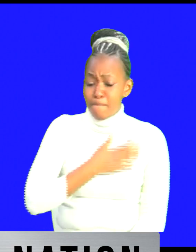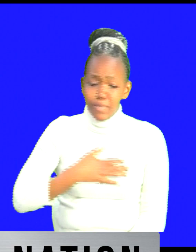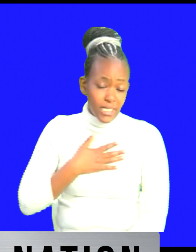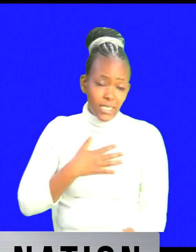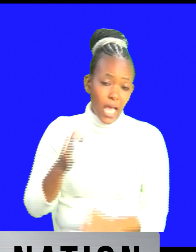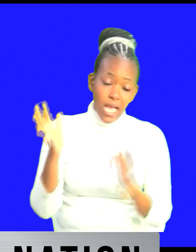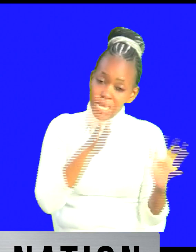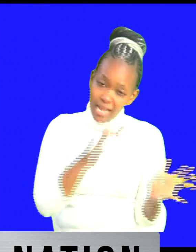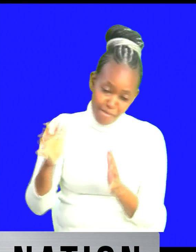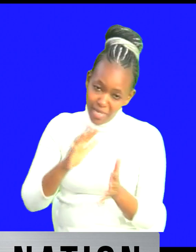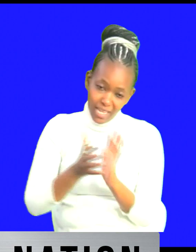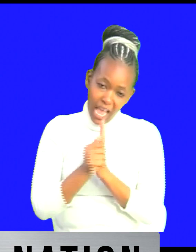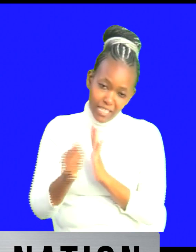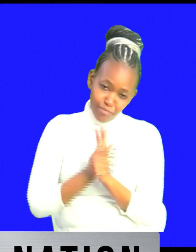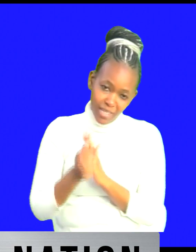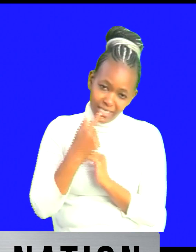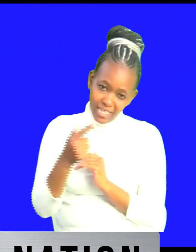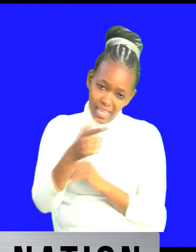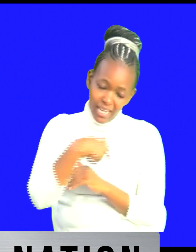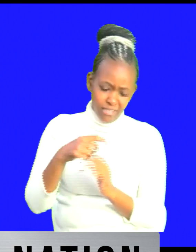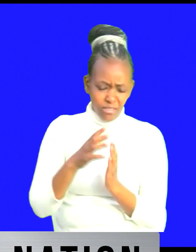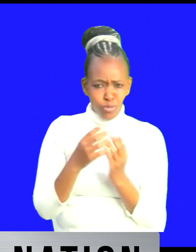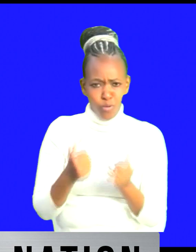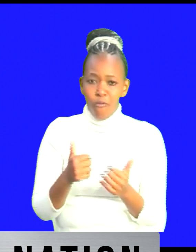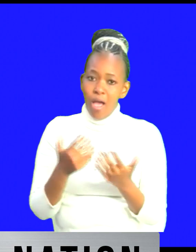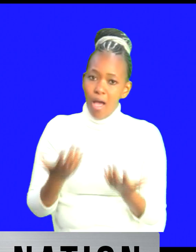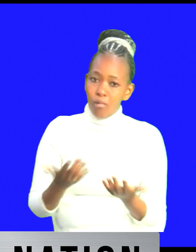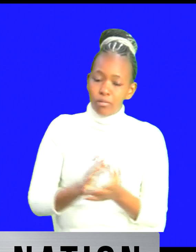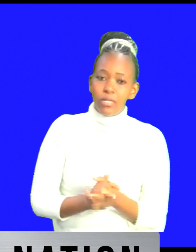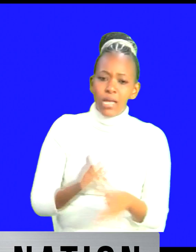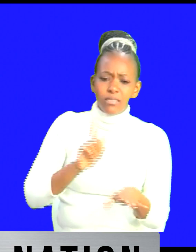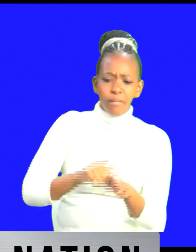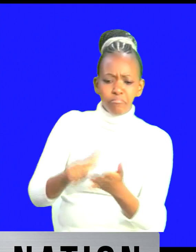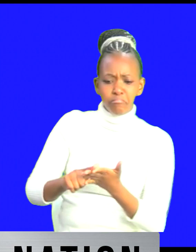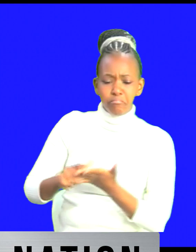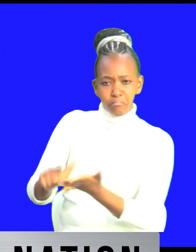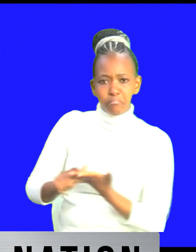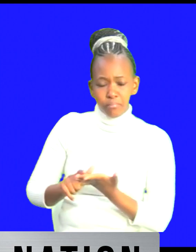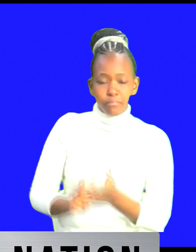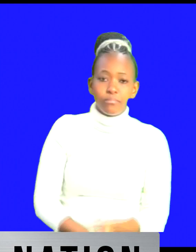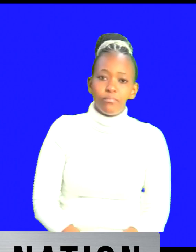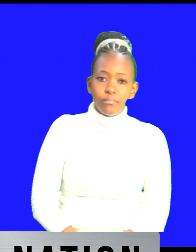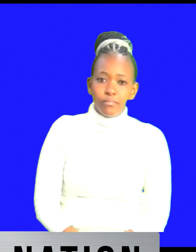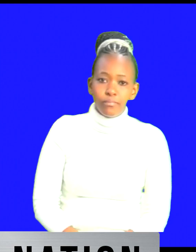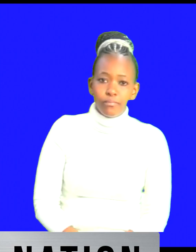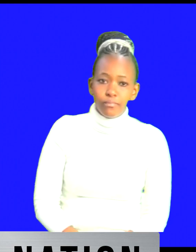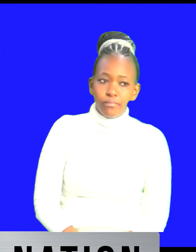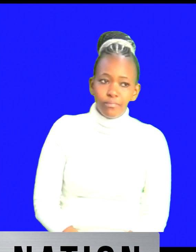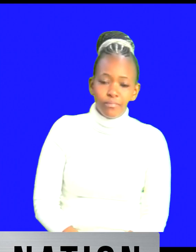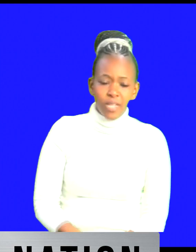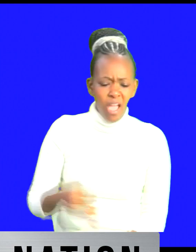tell us yes but those are some of the things i feel that when you go to a to a discussion like that go with the